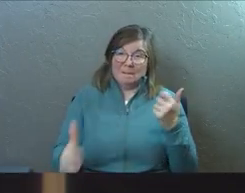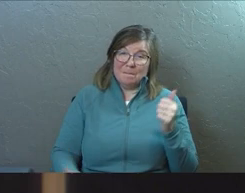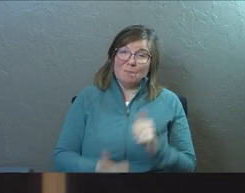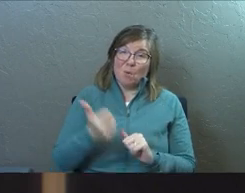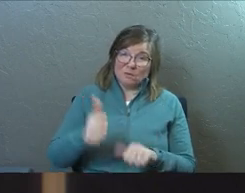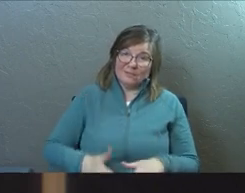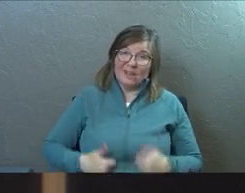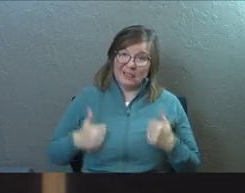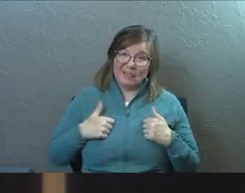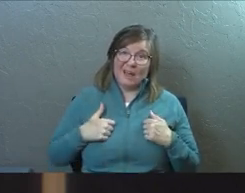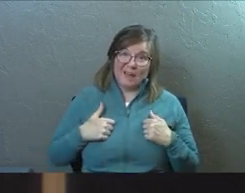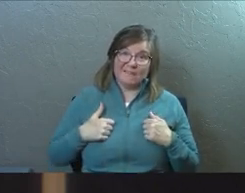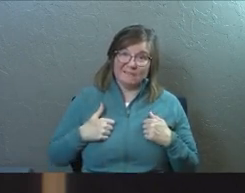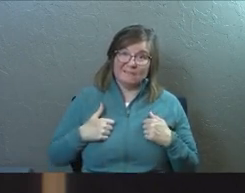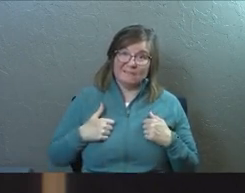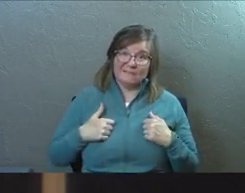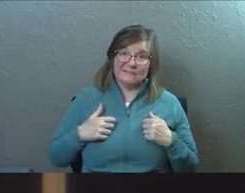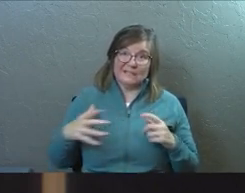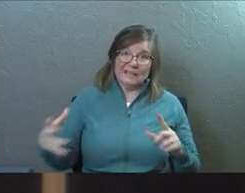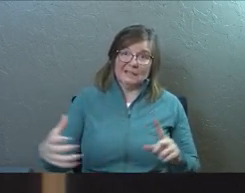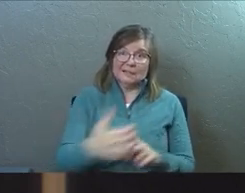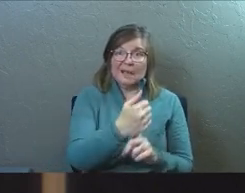part of his life doing this.